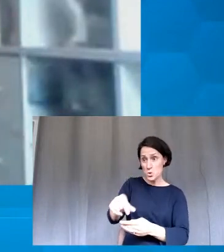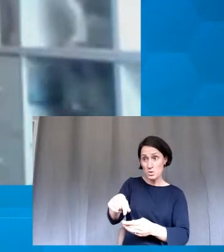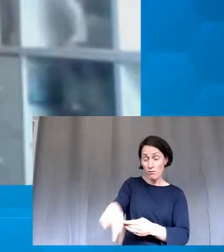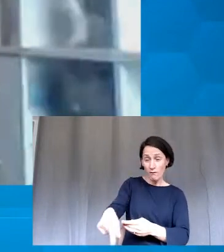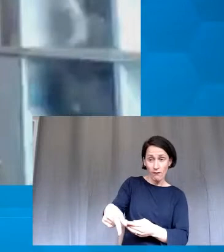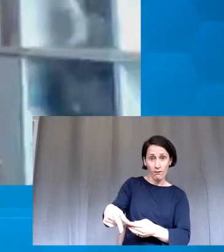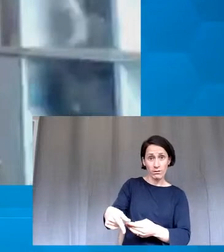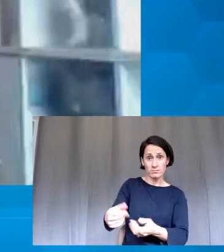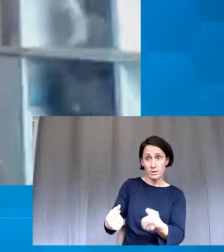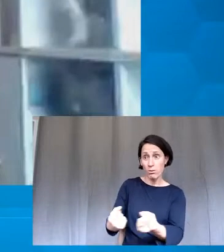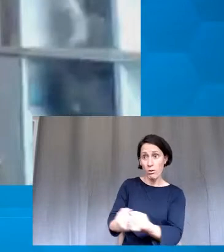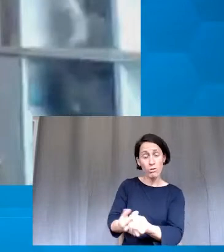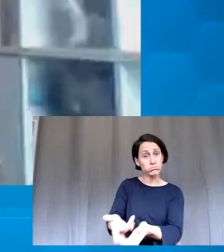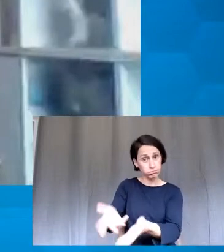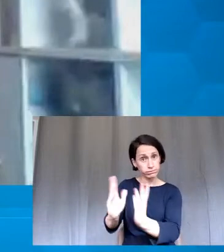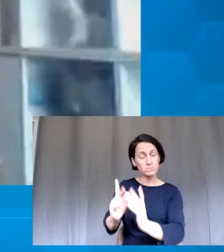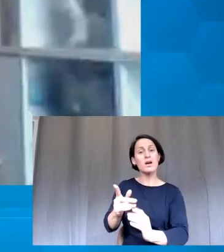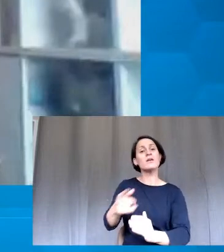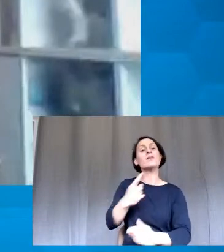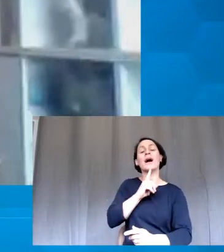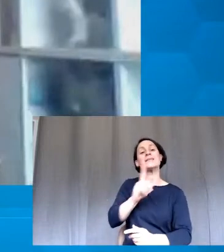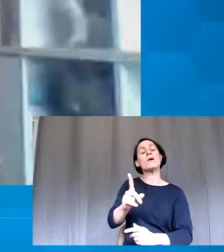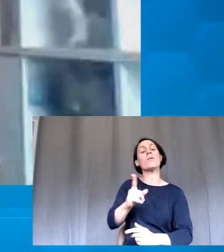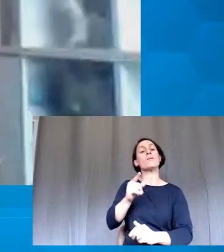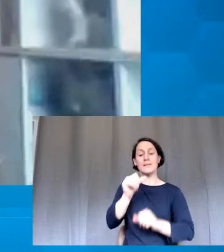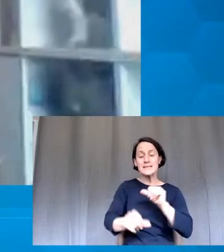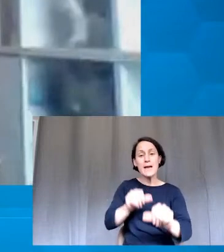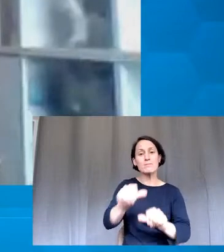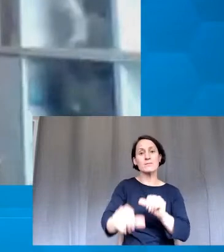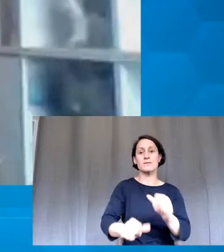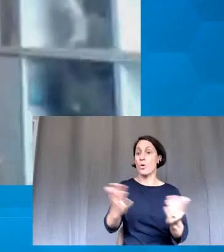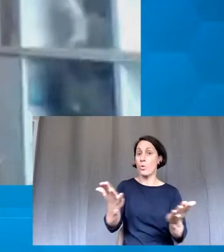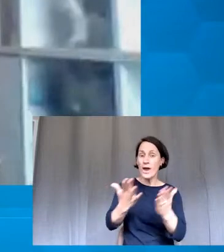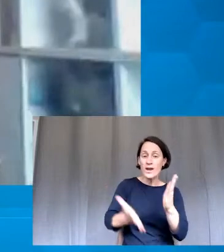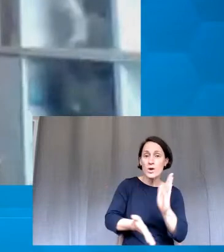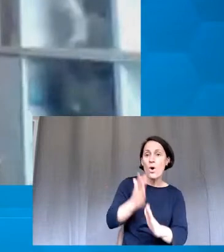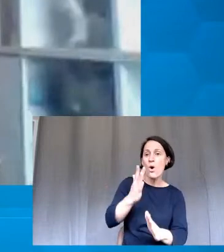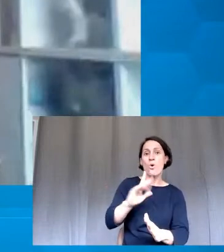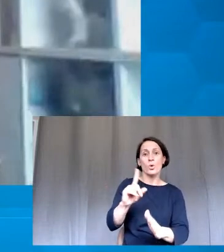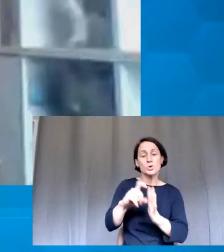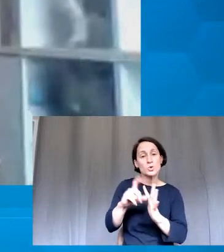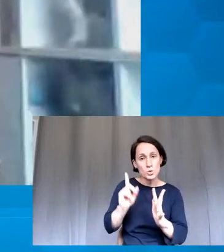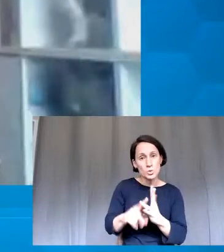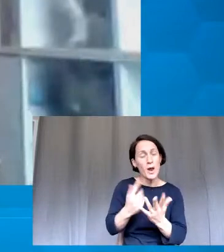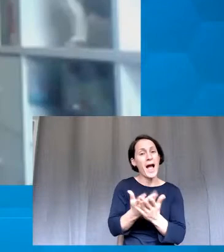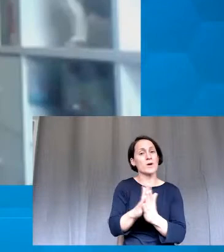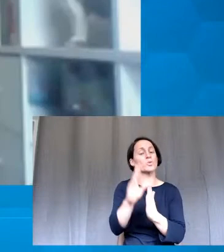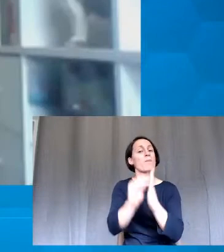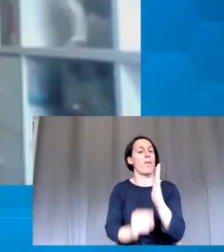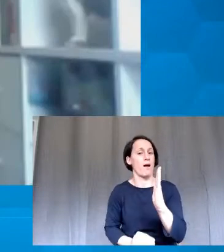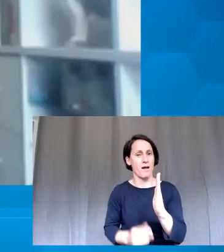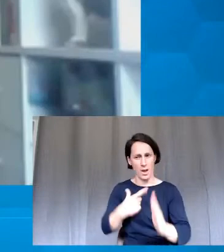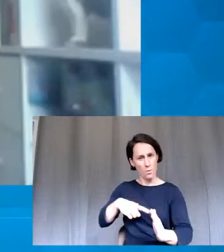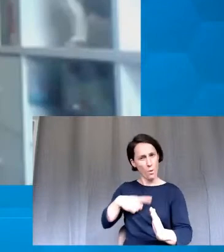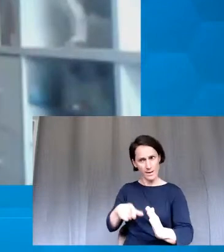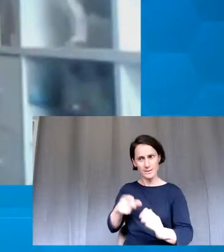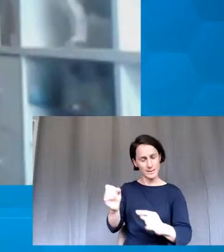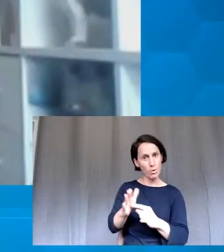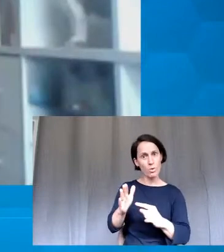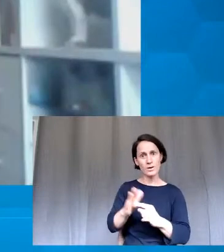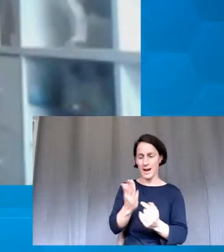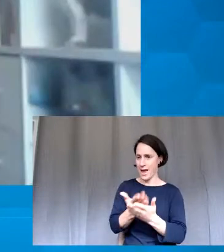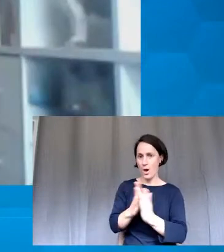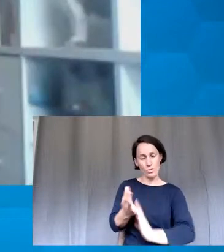tell them the steps, you tell them where to go, what to do, and why it's important for them, why it's good for them. I think